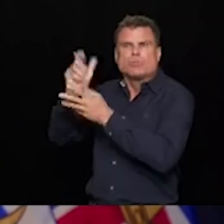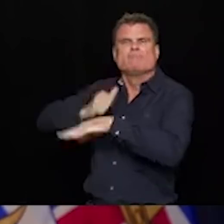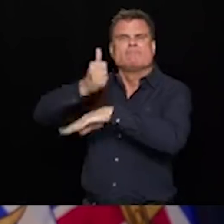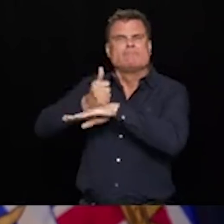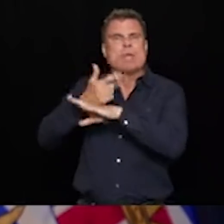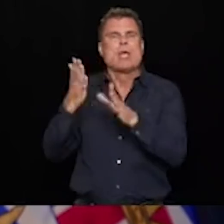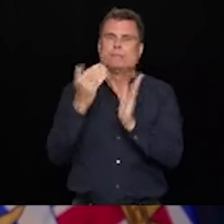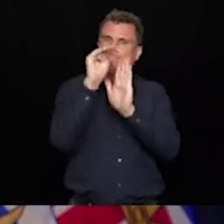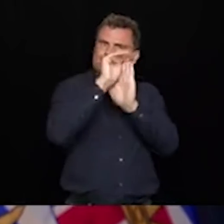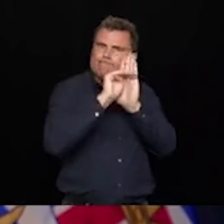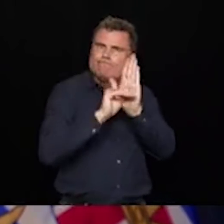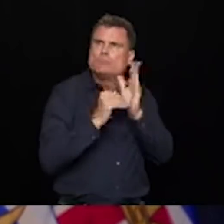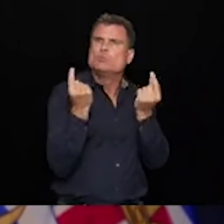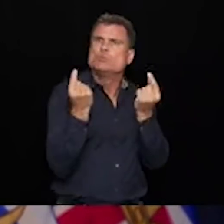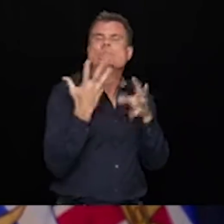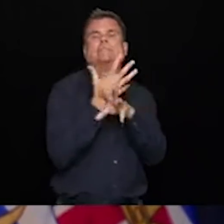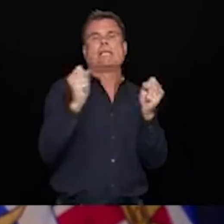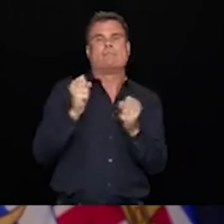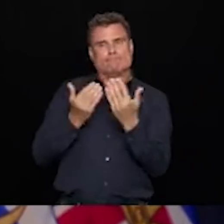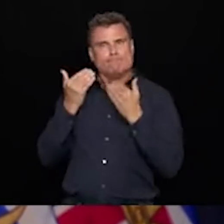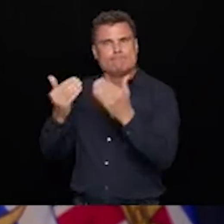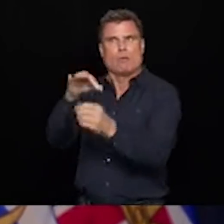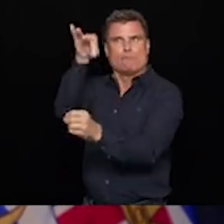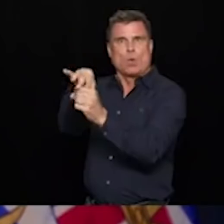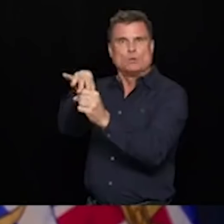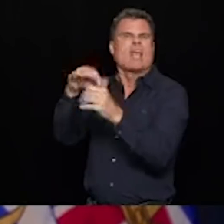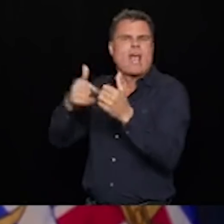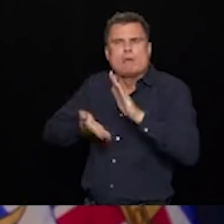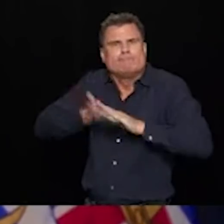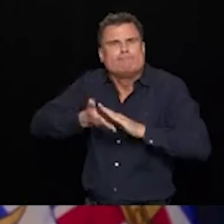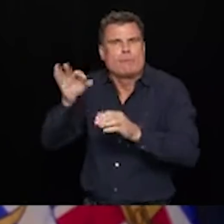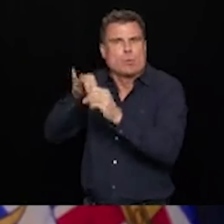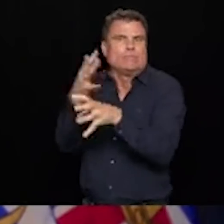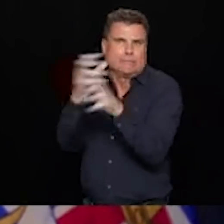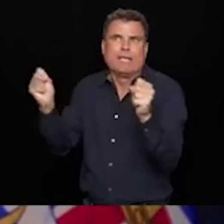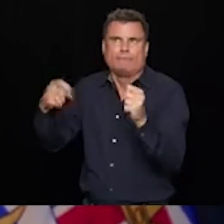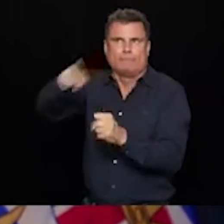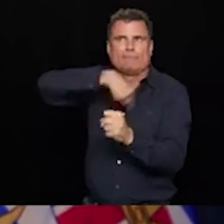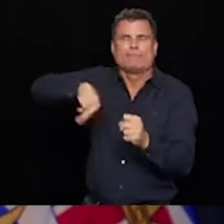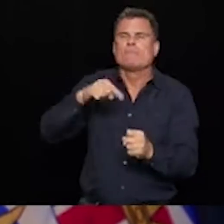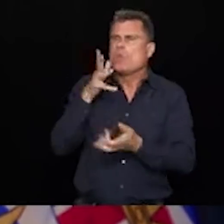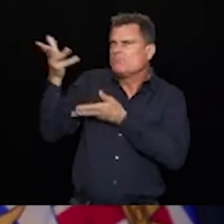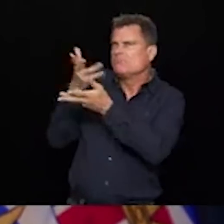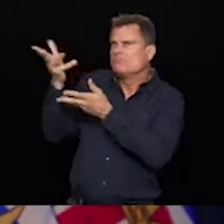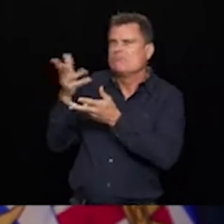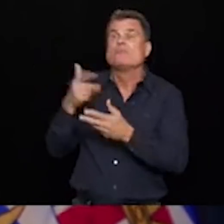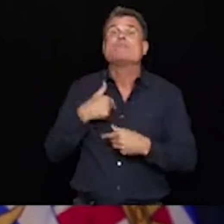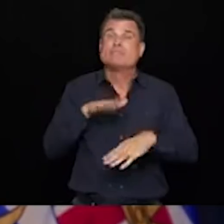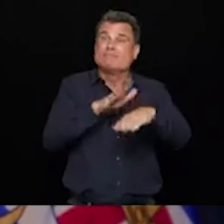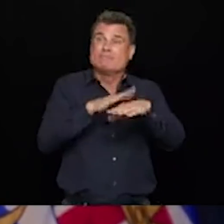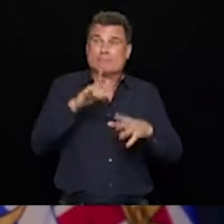and that is something that we have been talked about before, that we have been working with elections BC since in March,